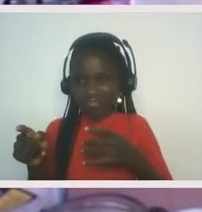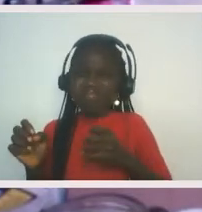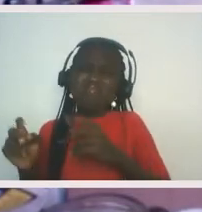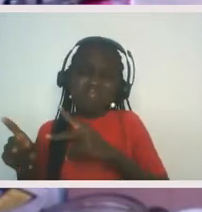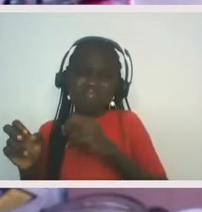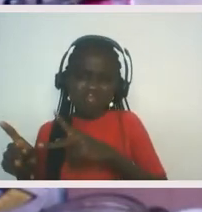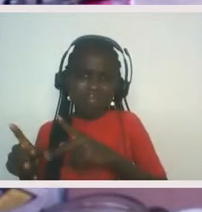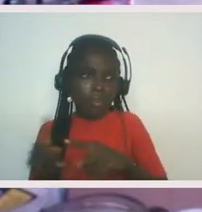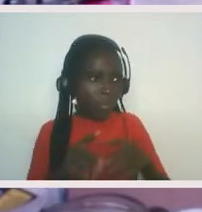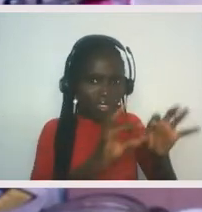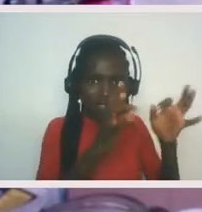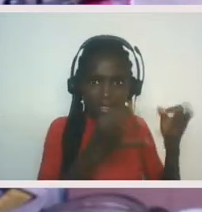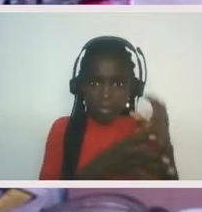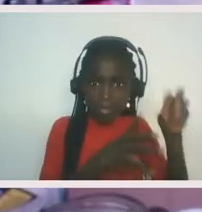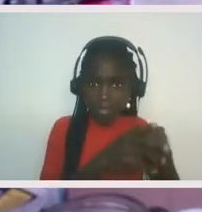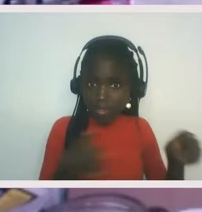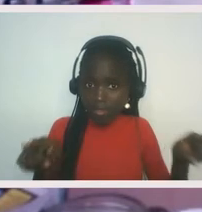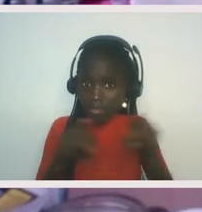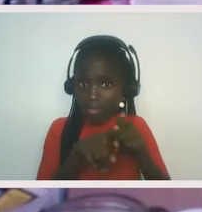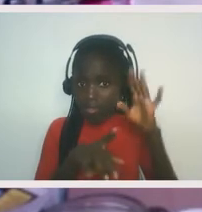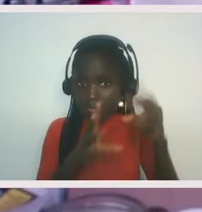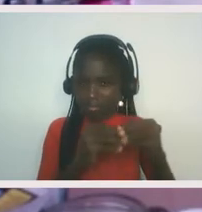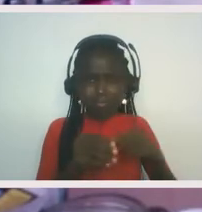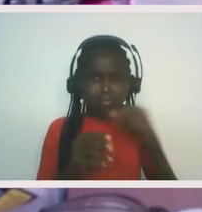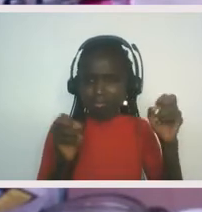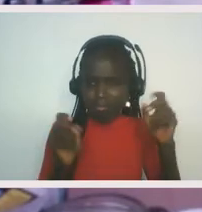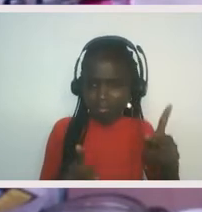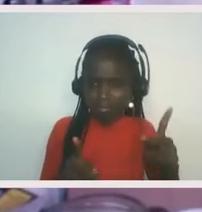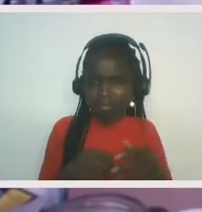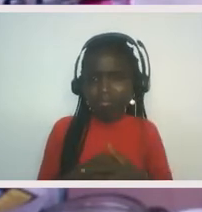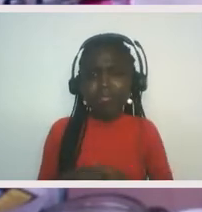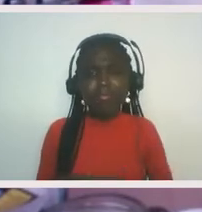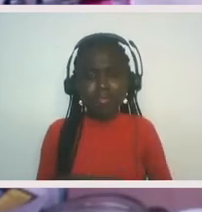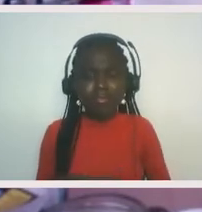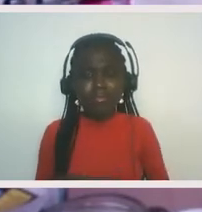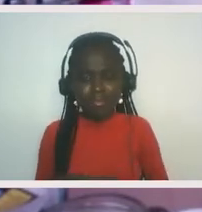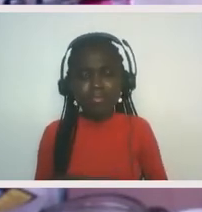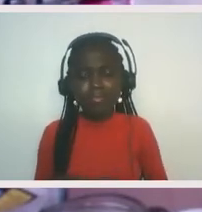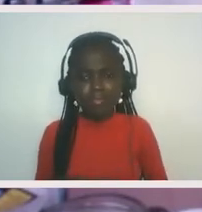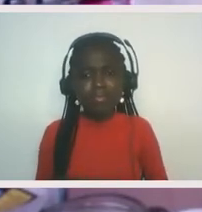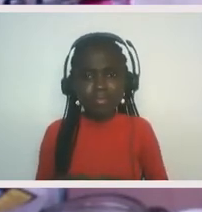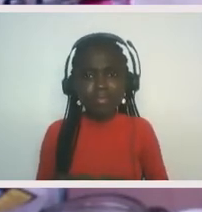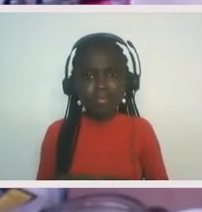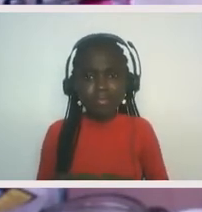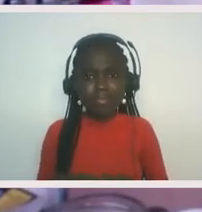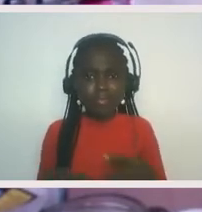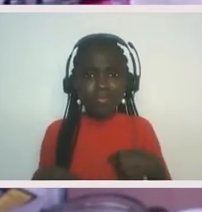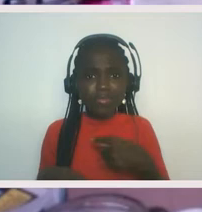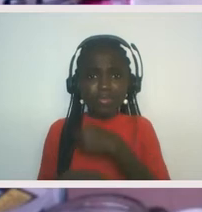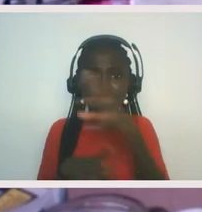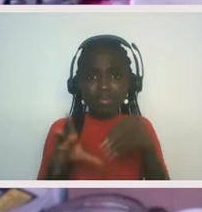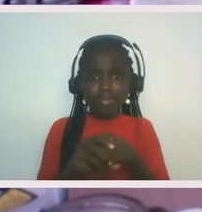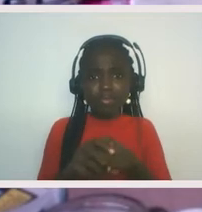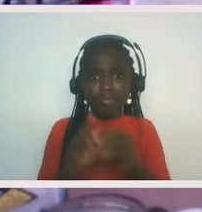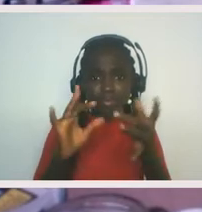take people down, but then when we're at work, it's like that one last place that people can be abusive to you and get away with it and